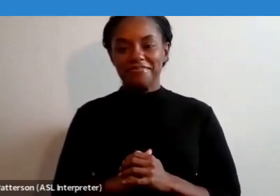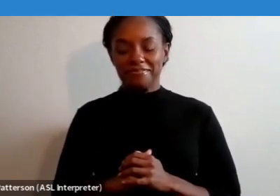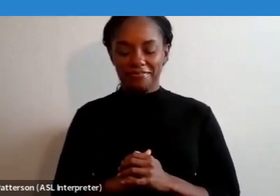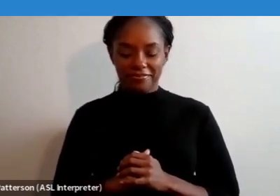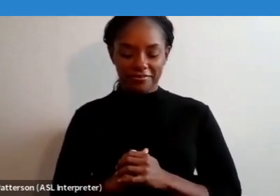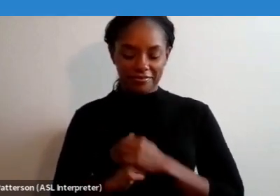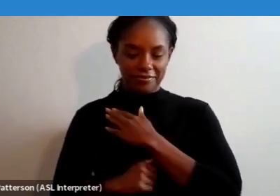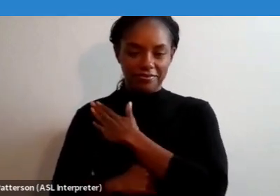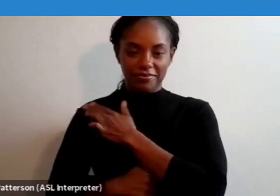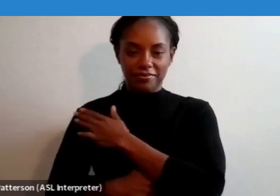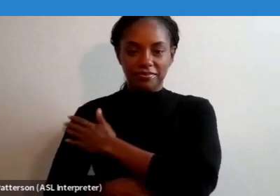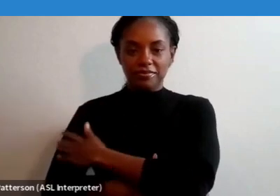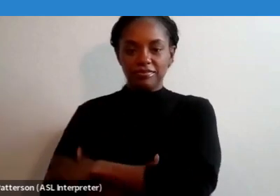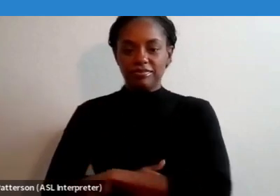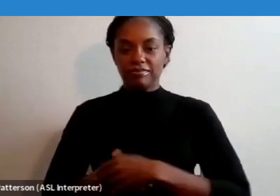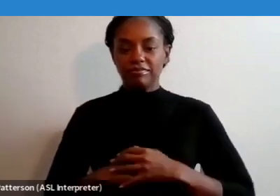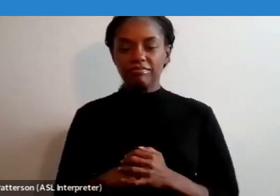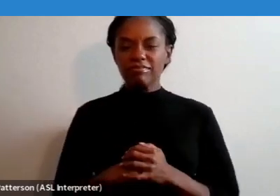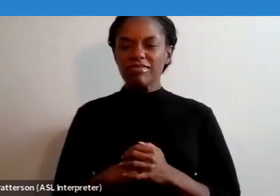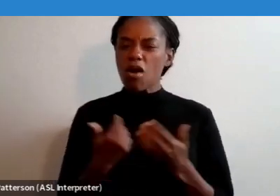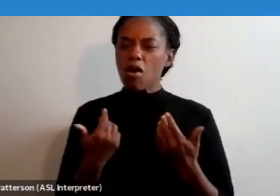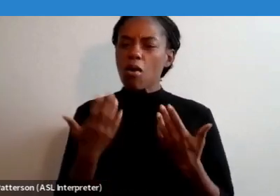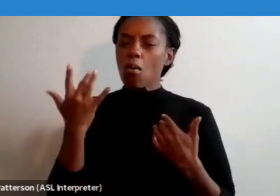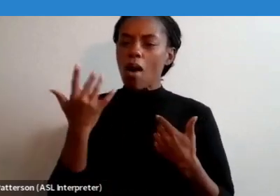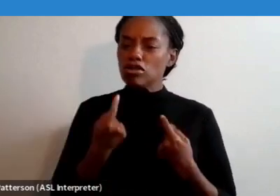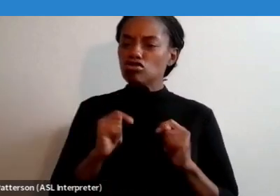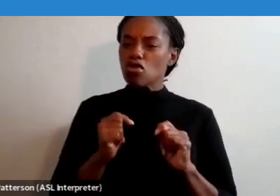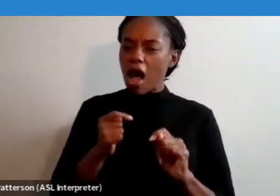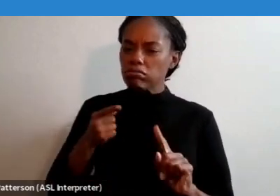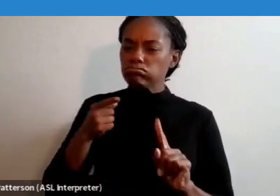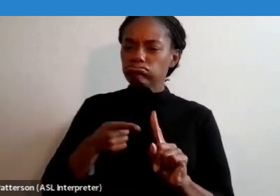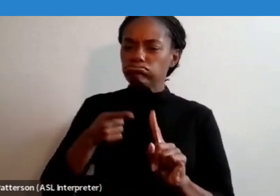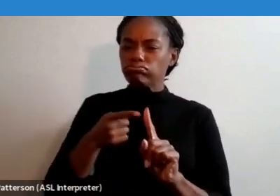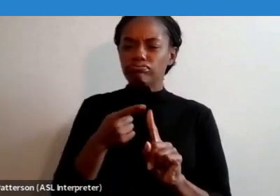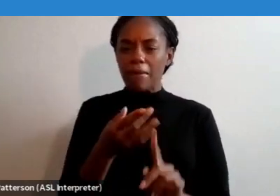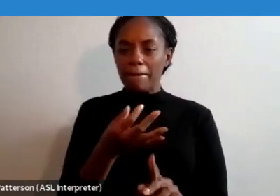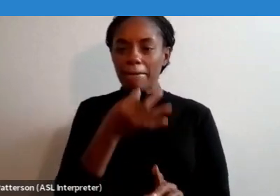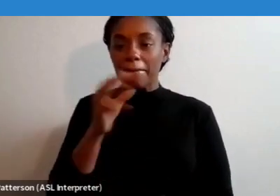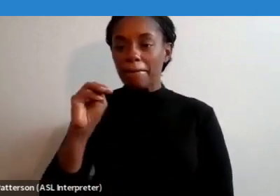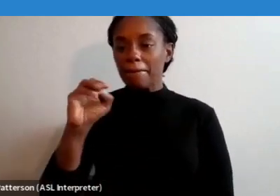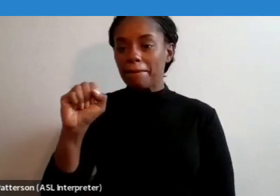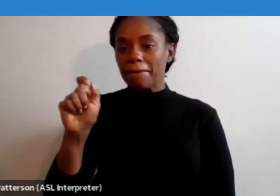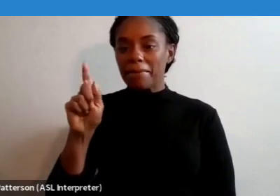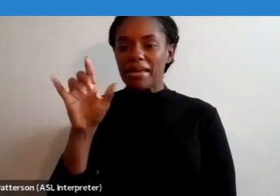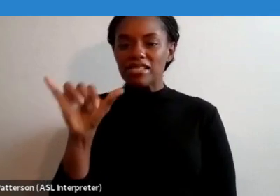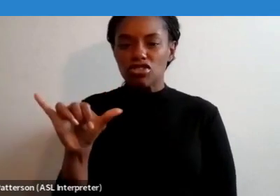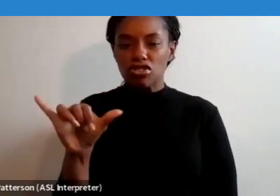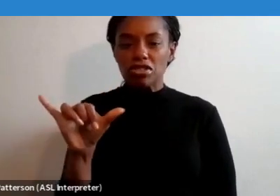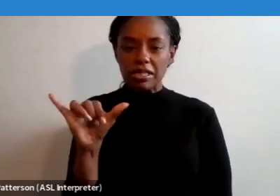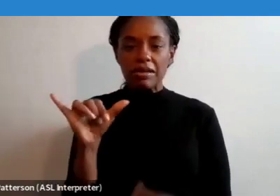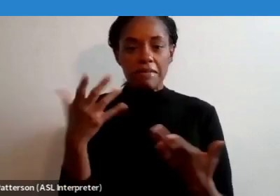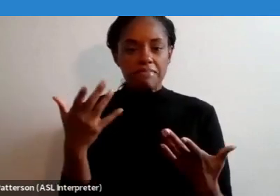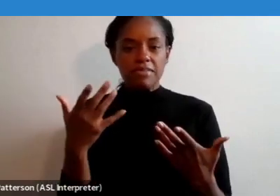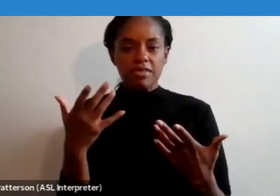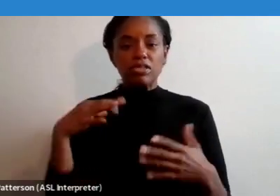So why the effort towards mastering? There are benefits to the interpreter as an individual, and also to the communities where they live and